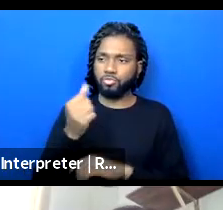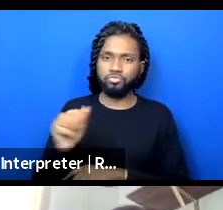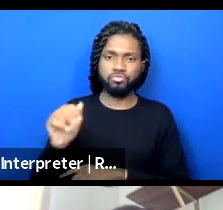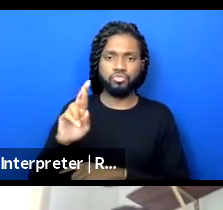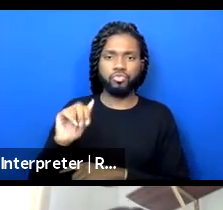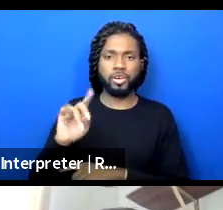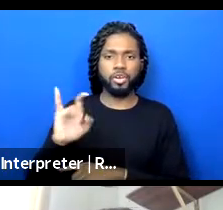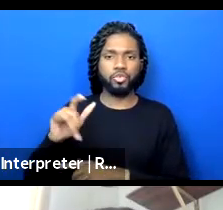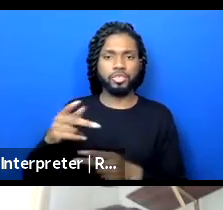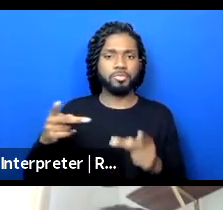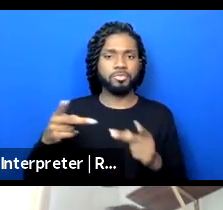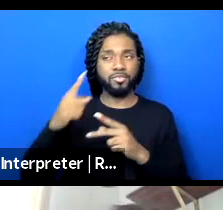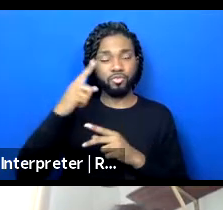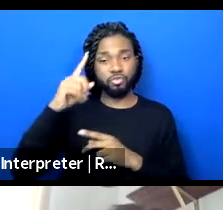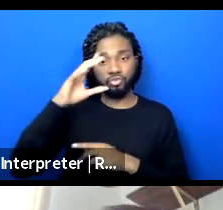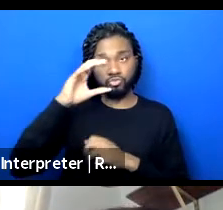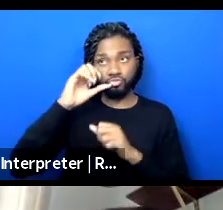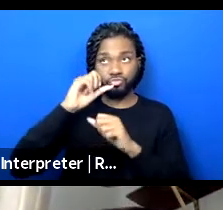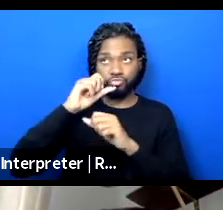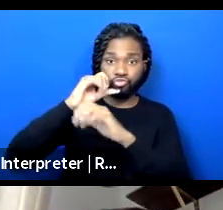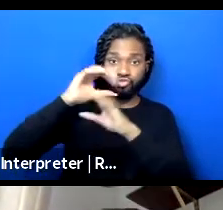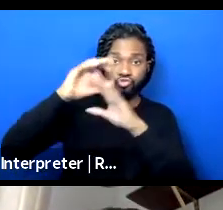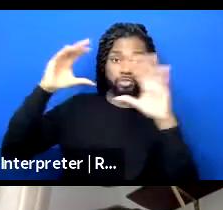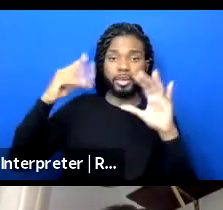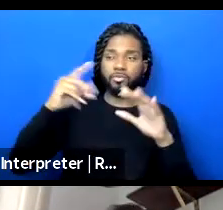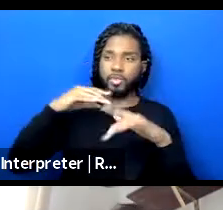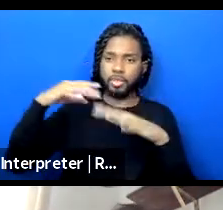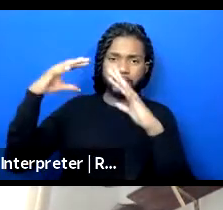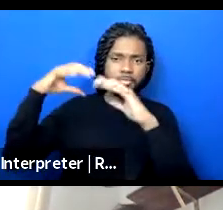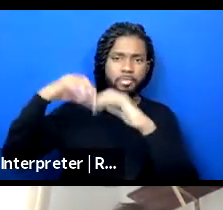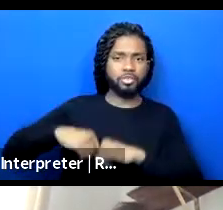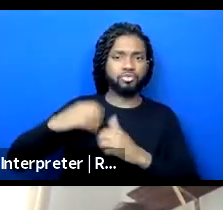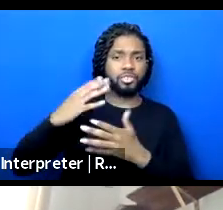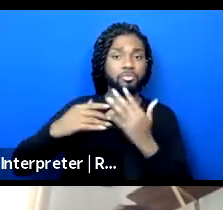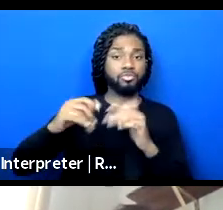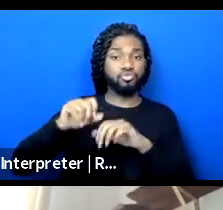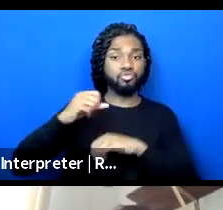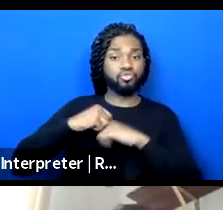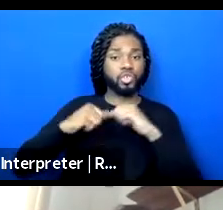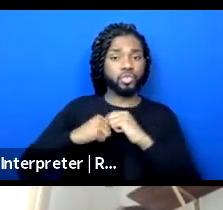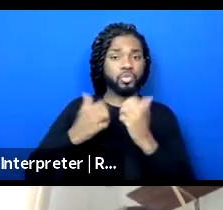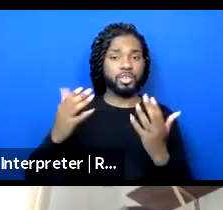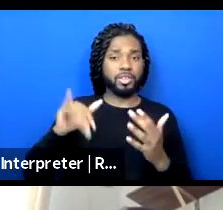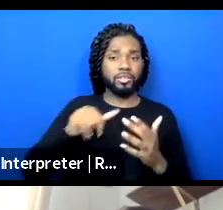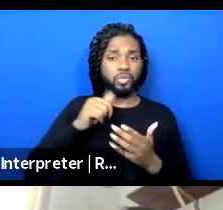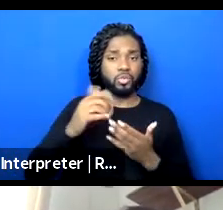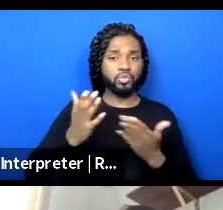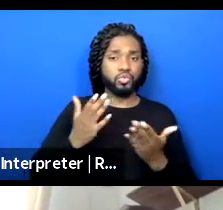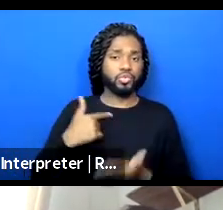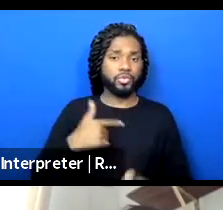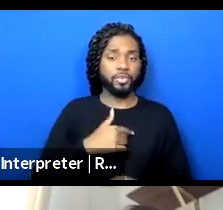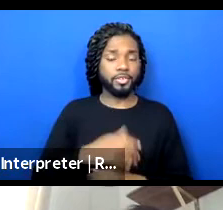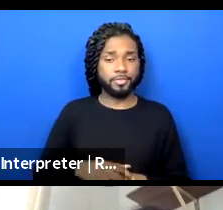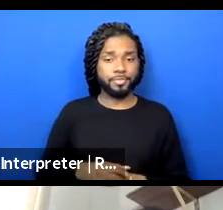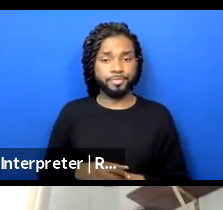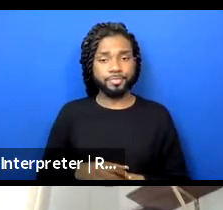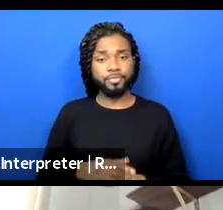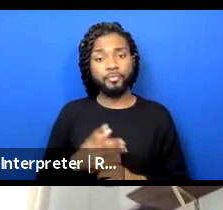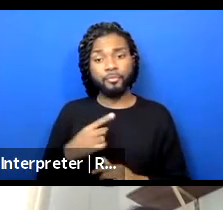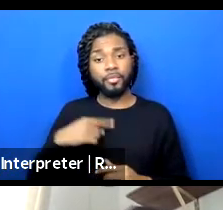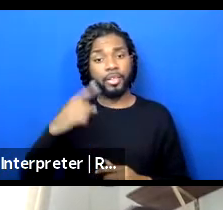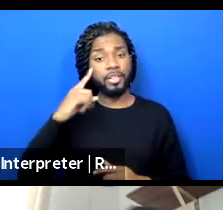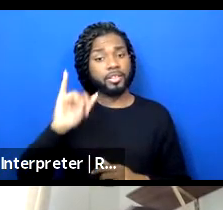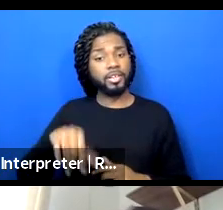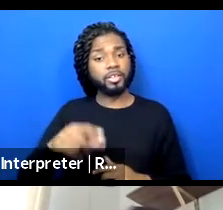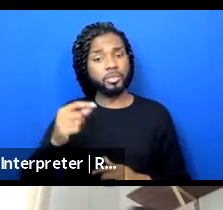to, to dismantle some of these, just the structural things that don't serve us. Um, and, and I think that that is